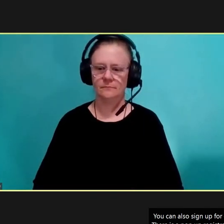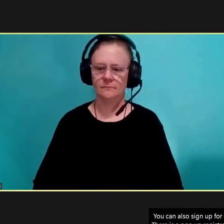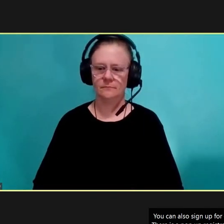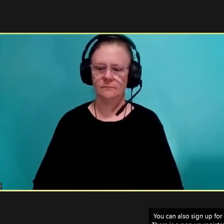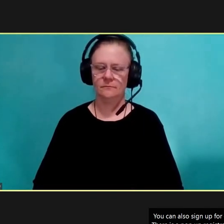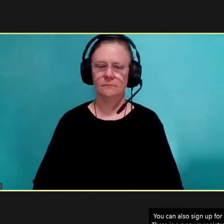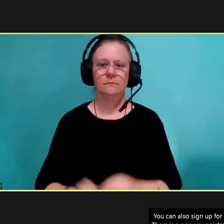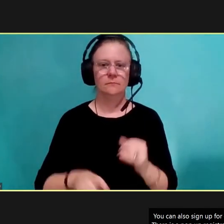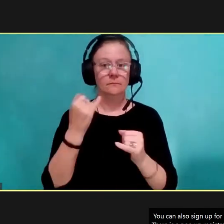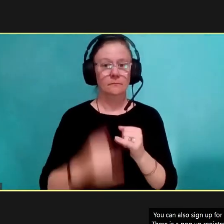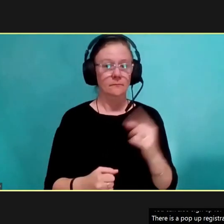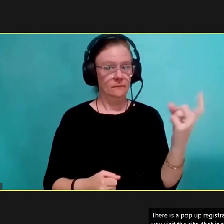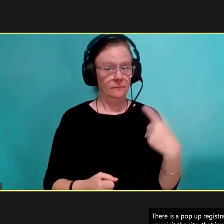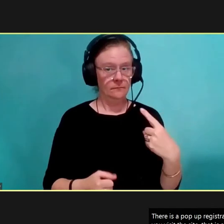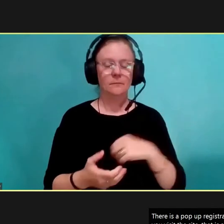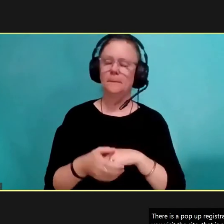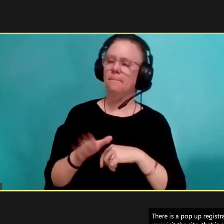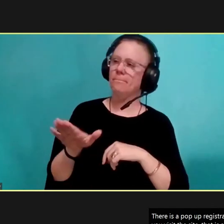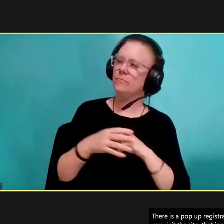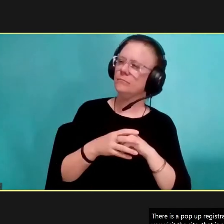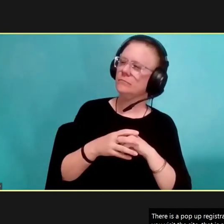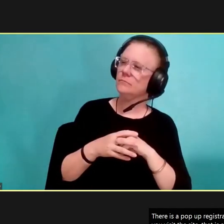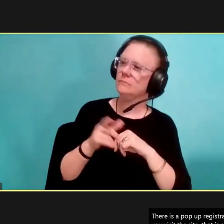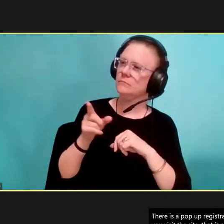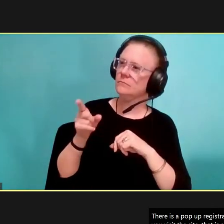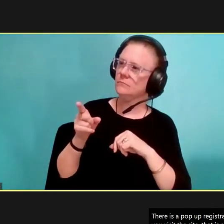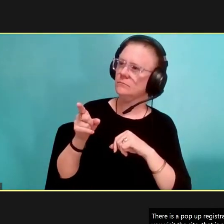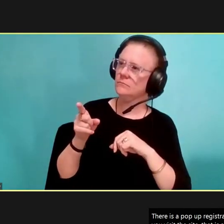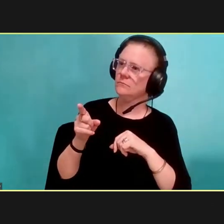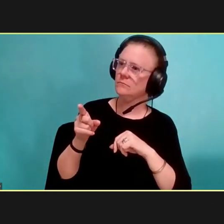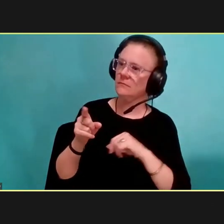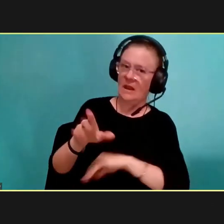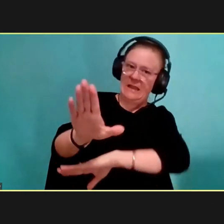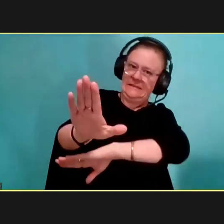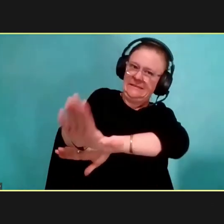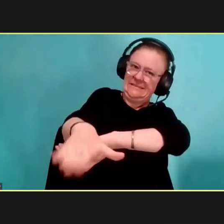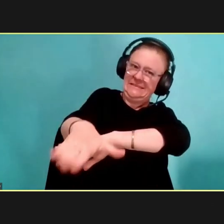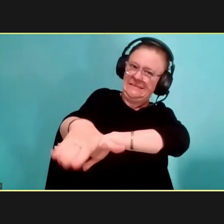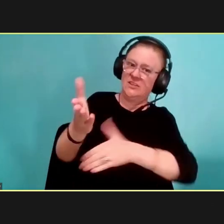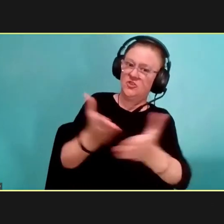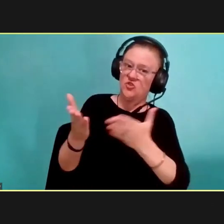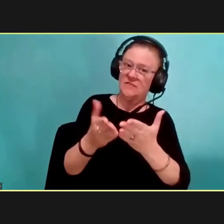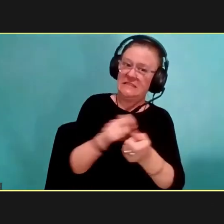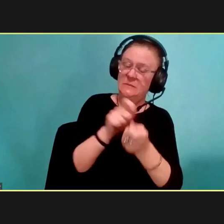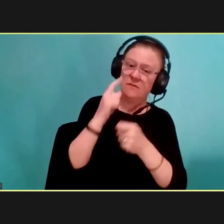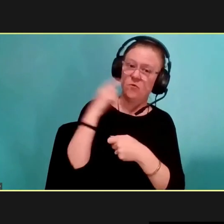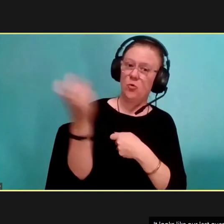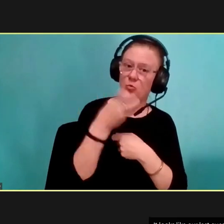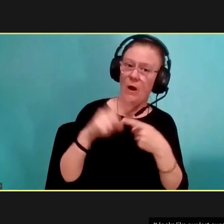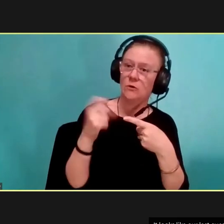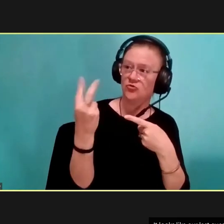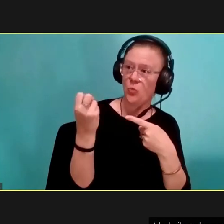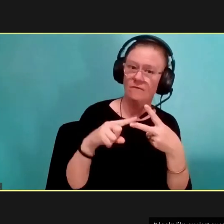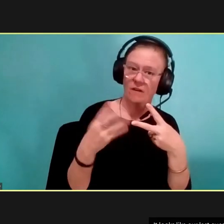last question that was submitted was, will TARTA ever again provide late night service specifically for routes 12